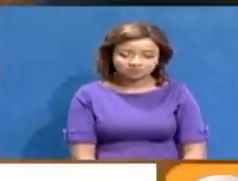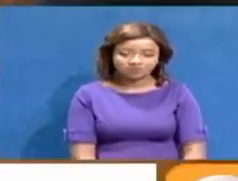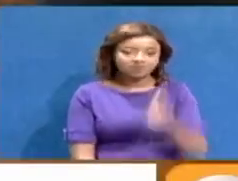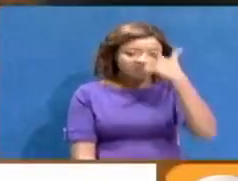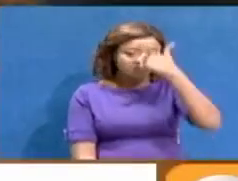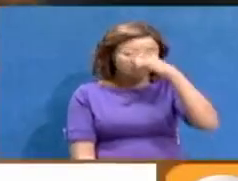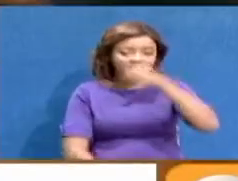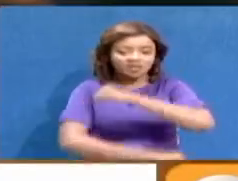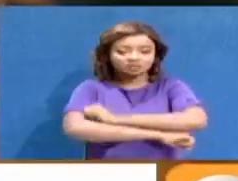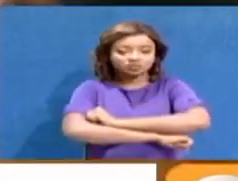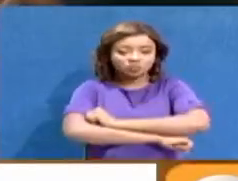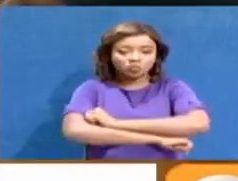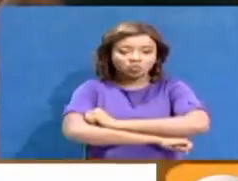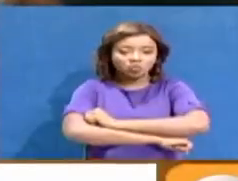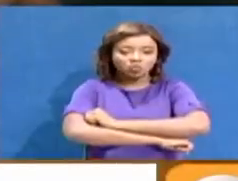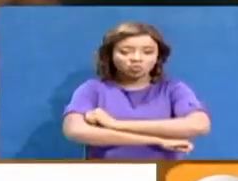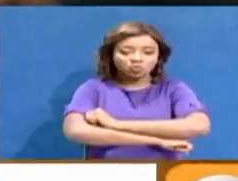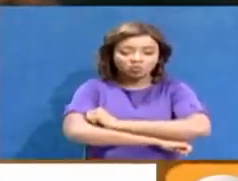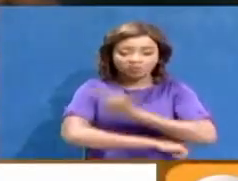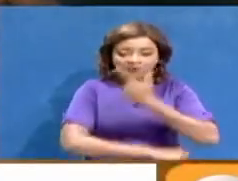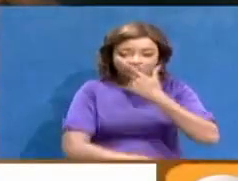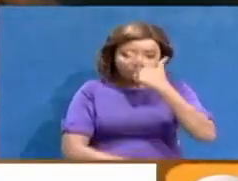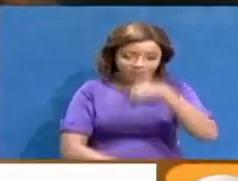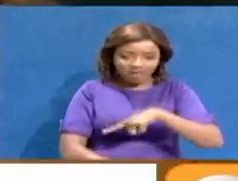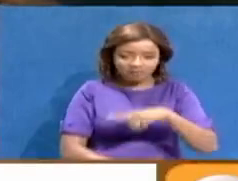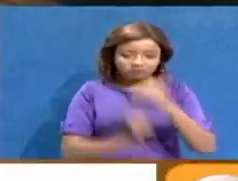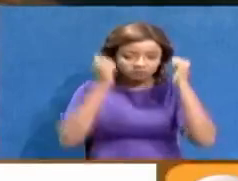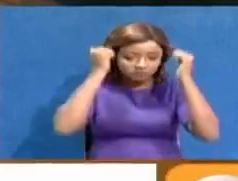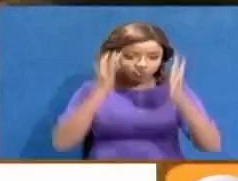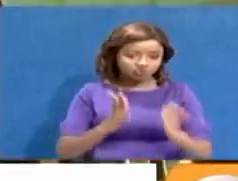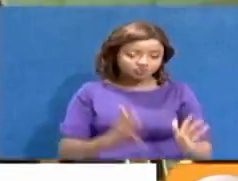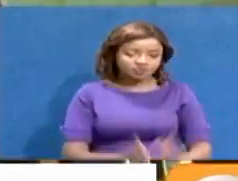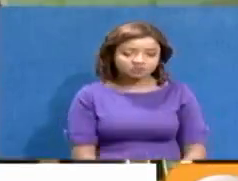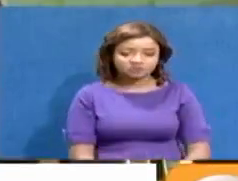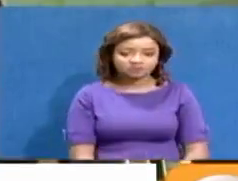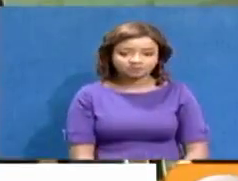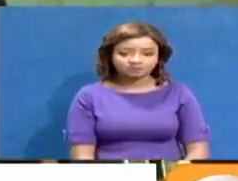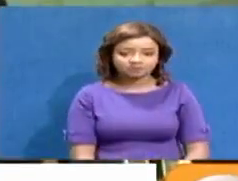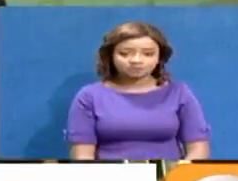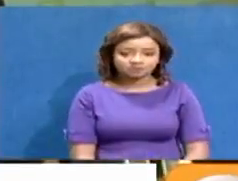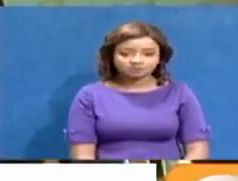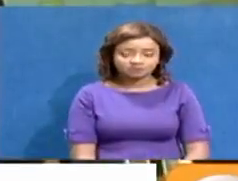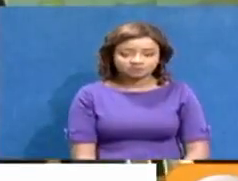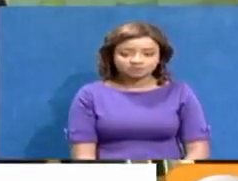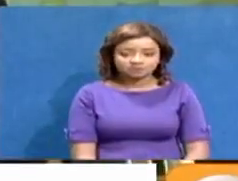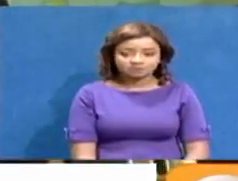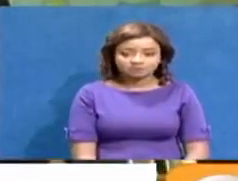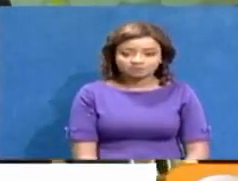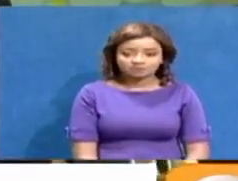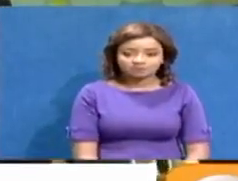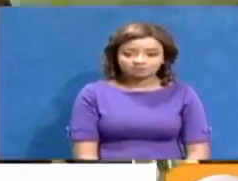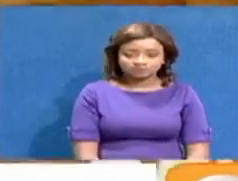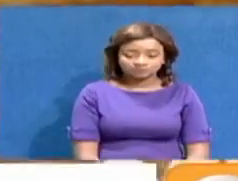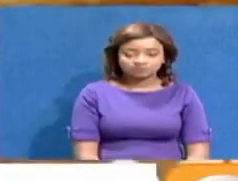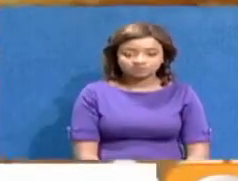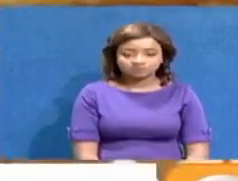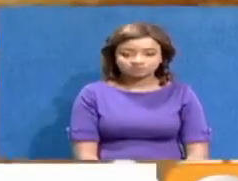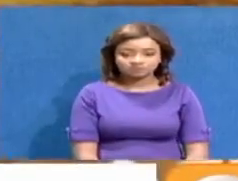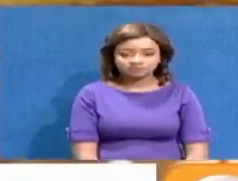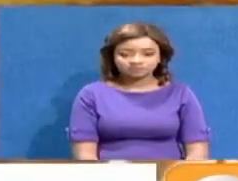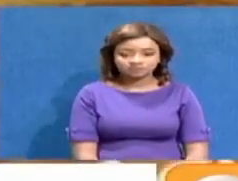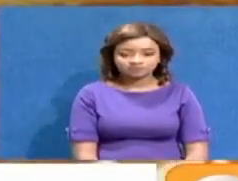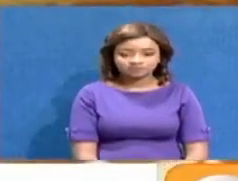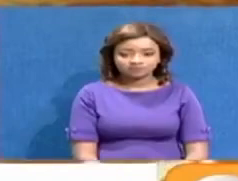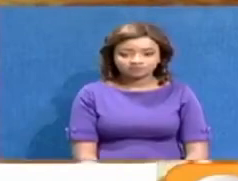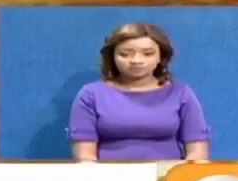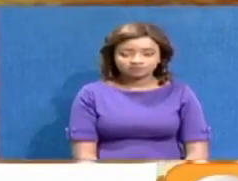Primary School, just one of the institutions with visually impaired pupils. And just like any other learning institutions around this